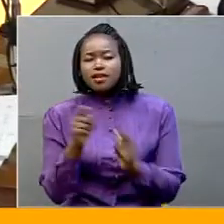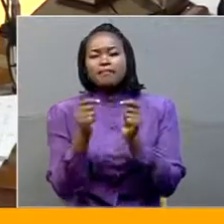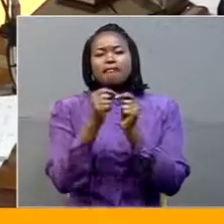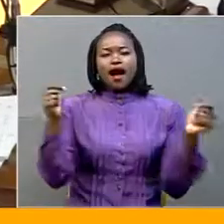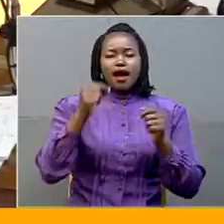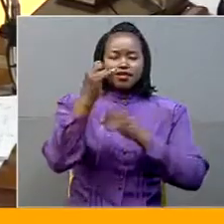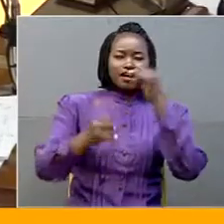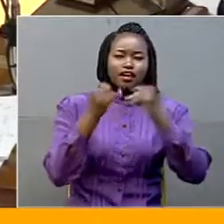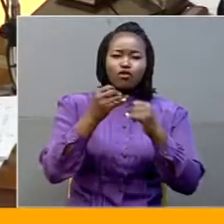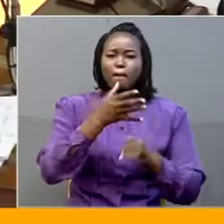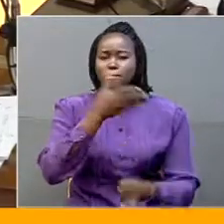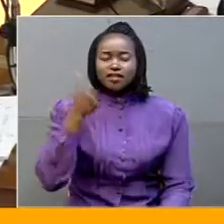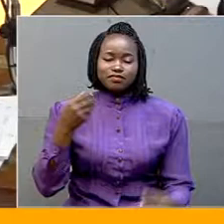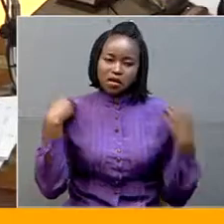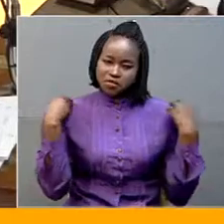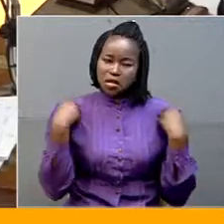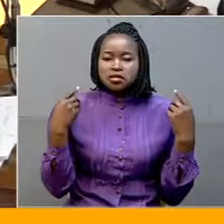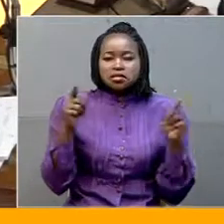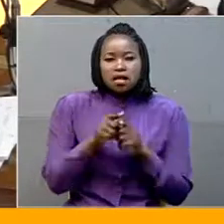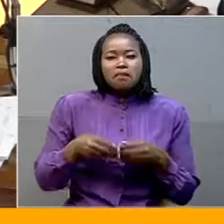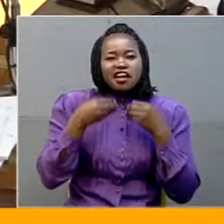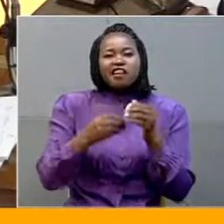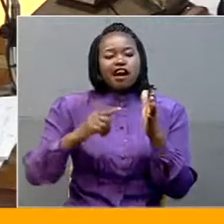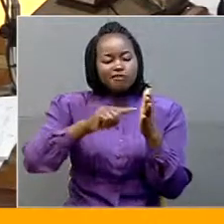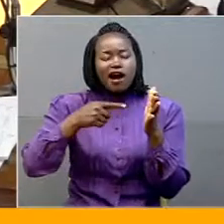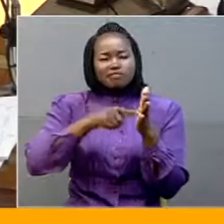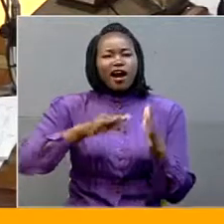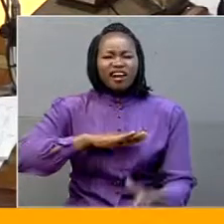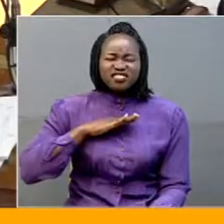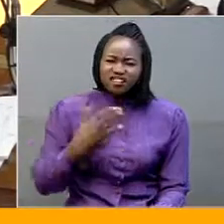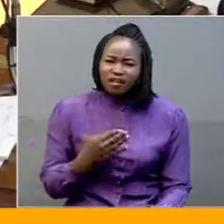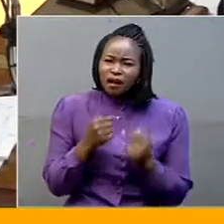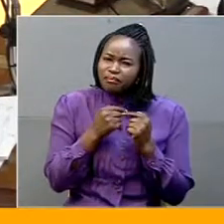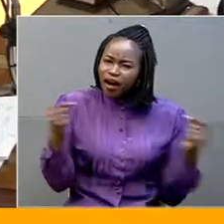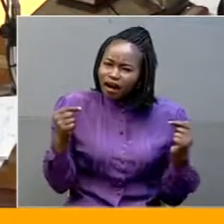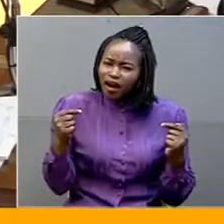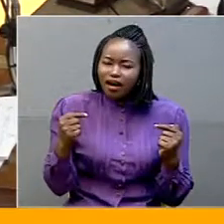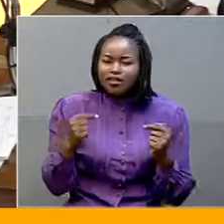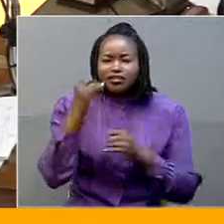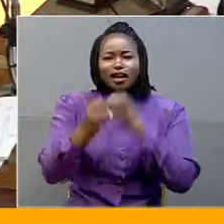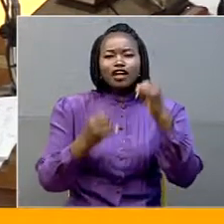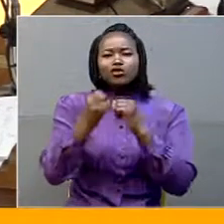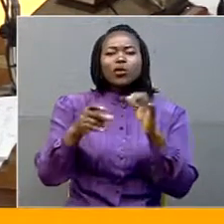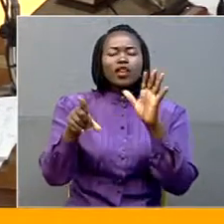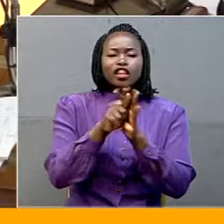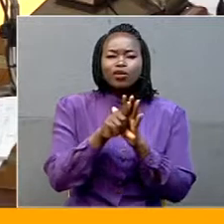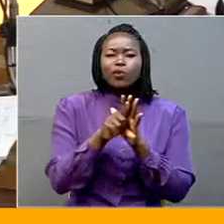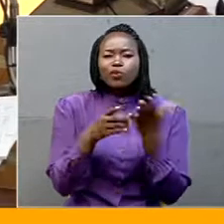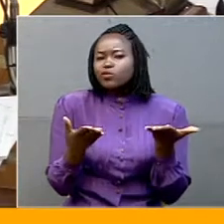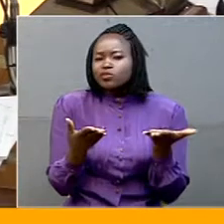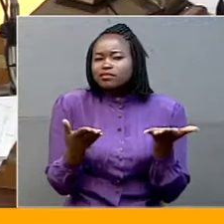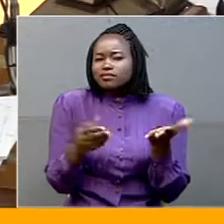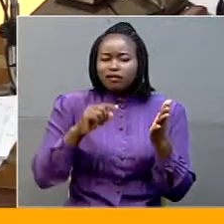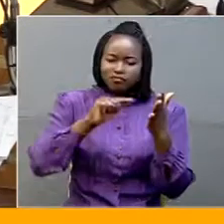practices in as far as it imposes age restrictions on presidential candidates contrary to international legal instruments and evidence from other countries.